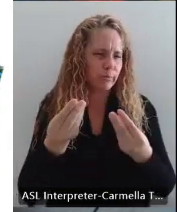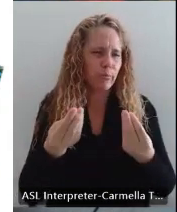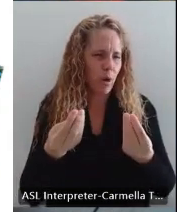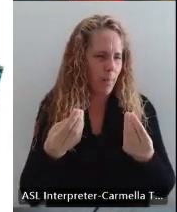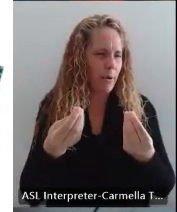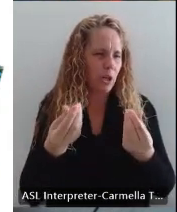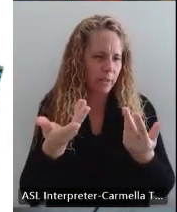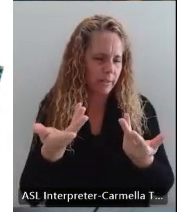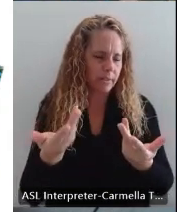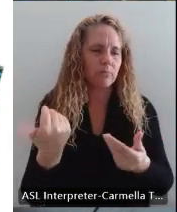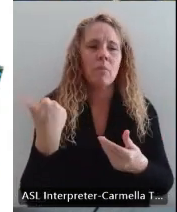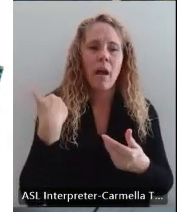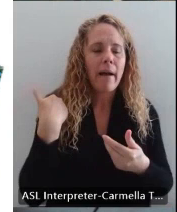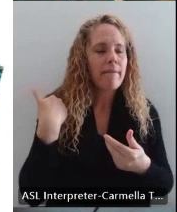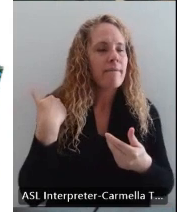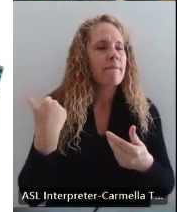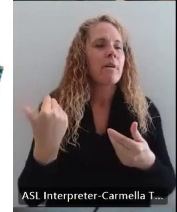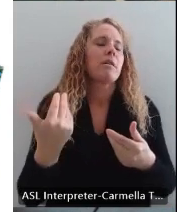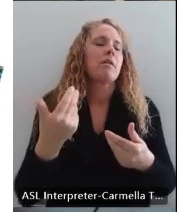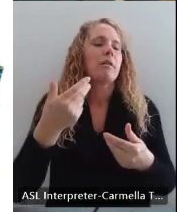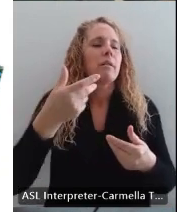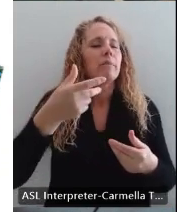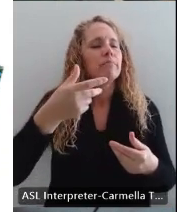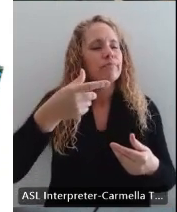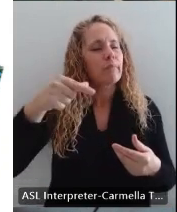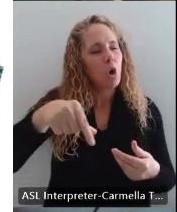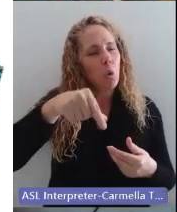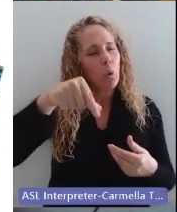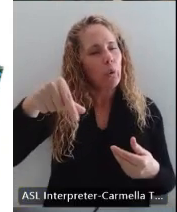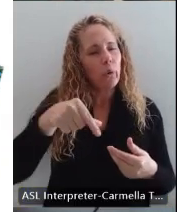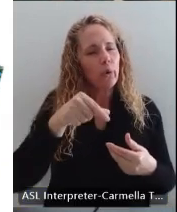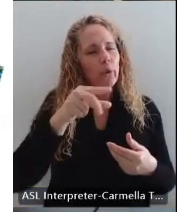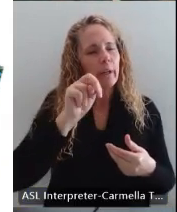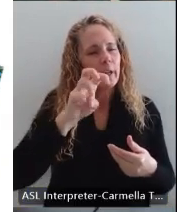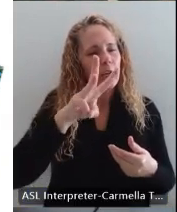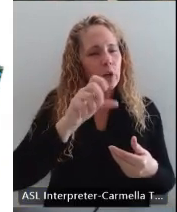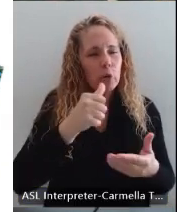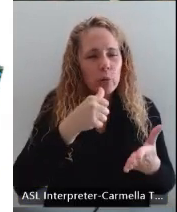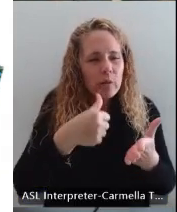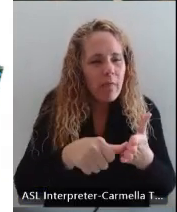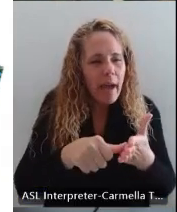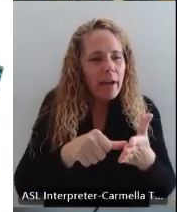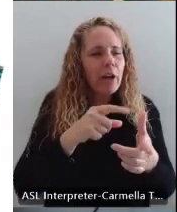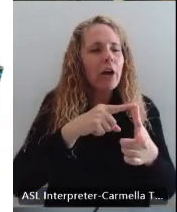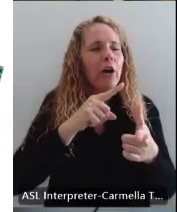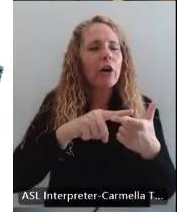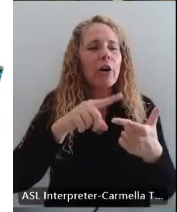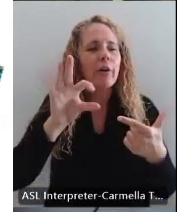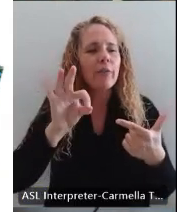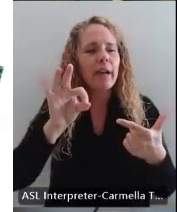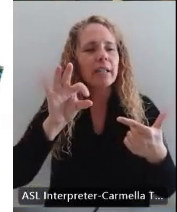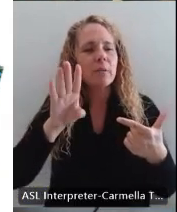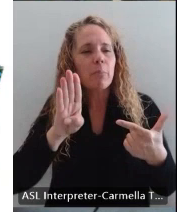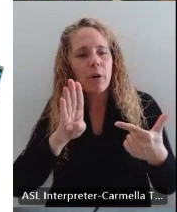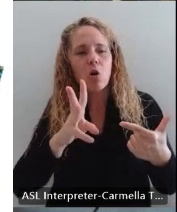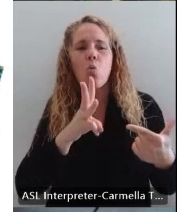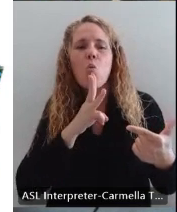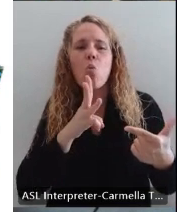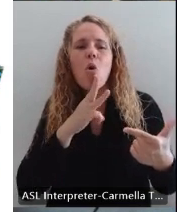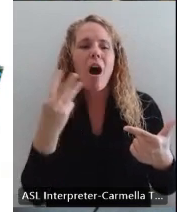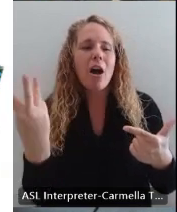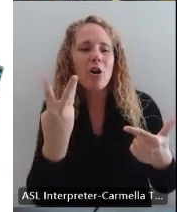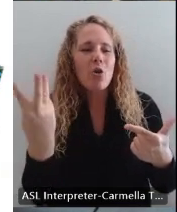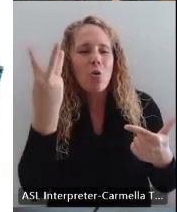We have a quarterly newsletter. We have Facebook Water Wednesdays, where we post